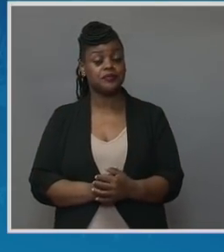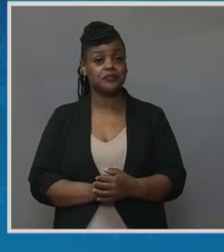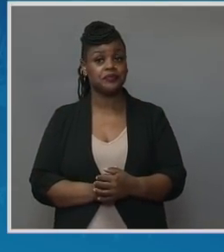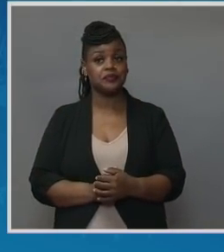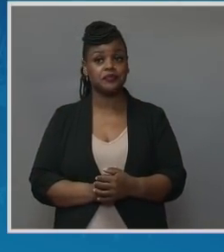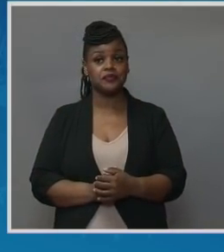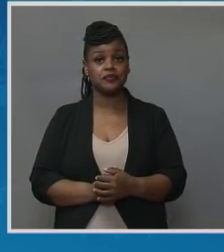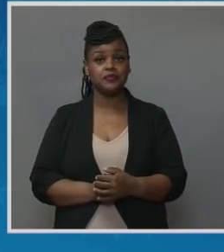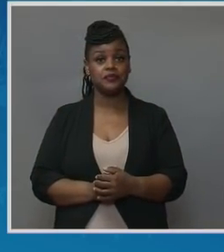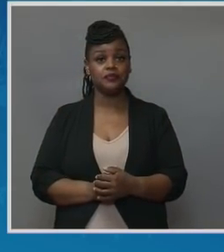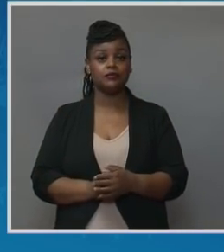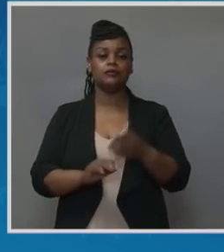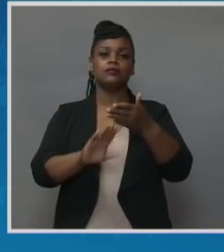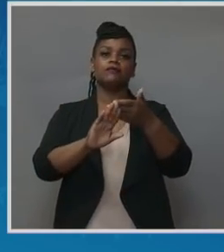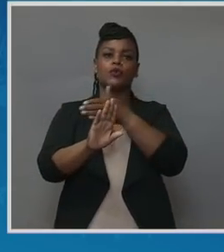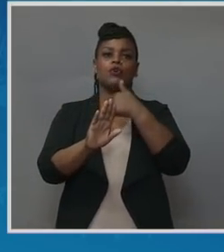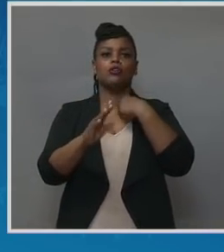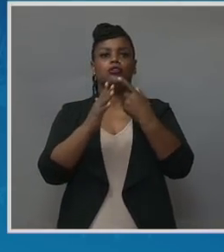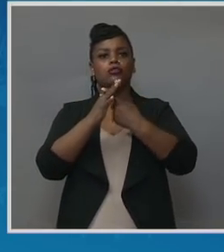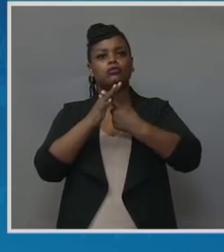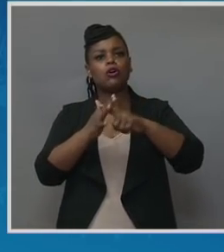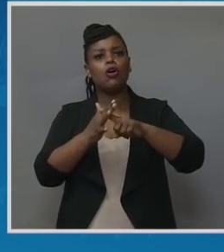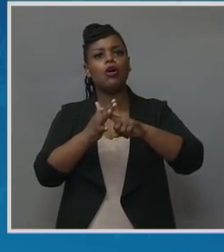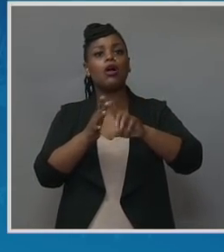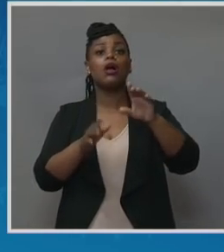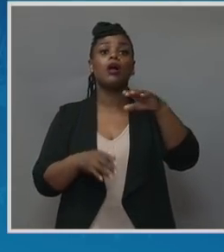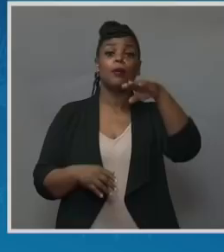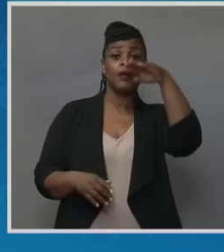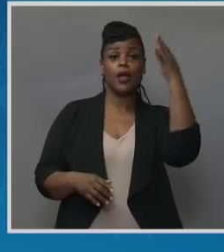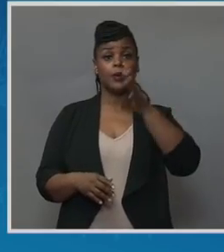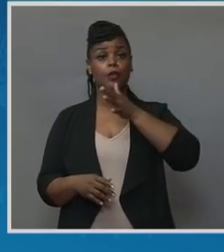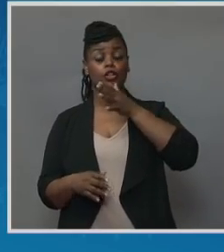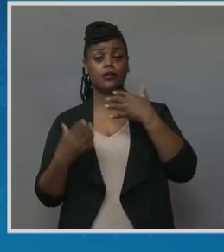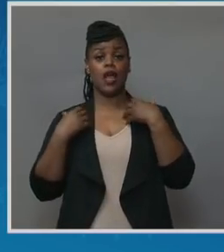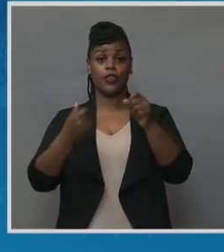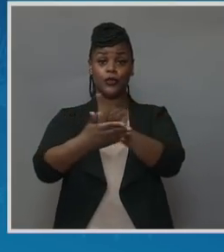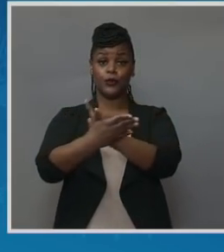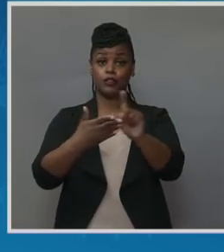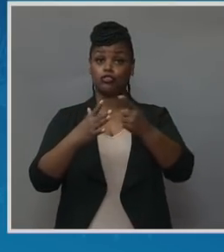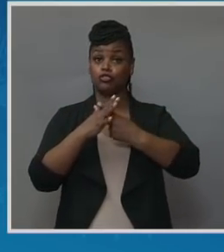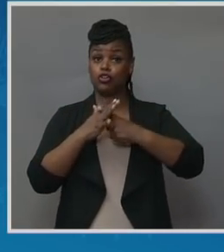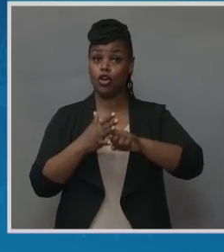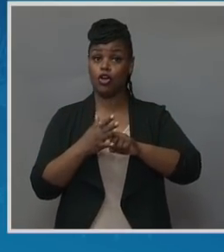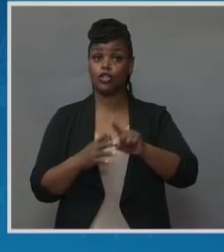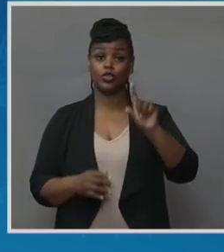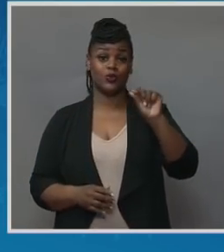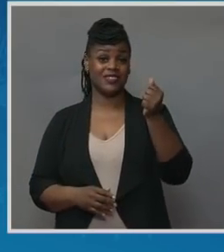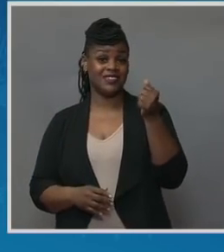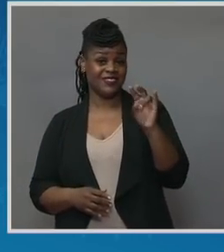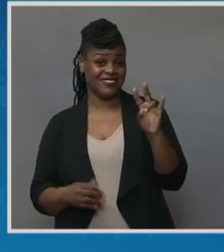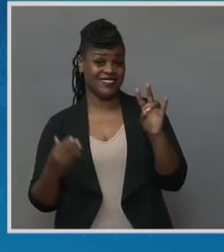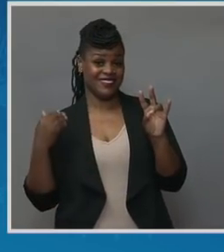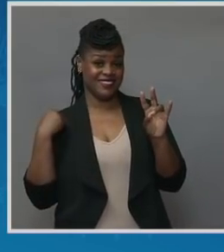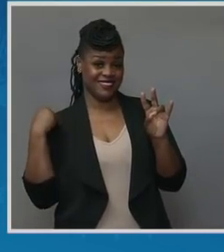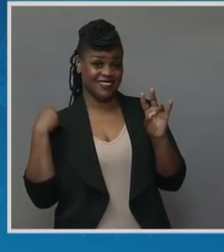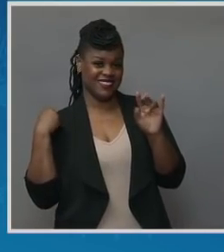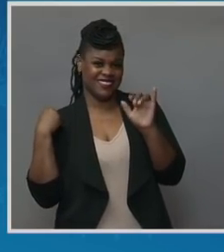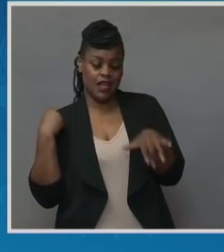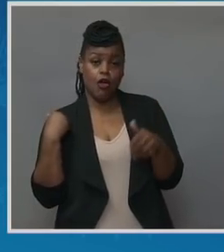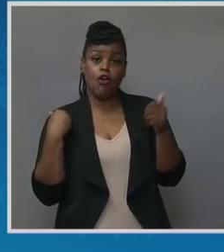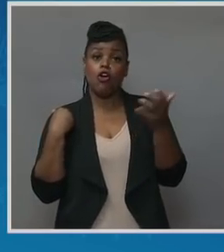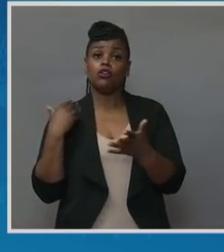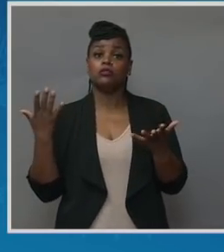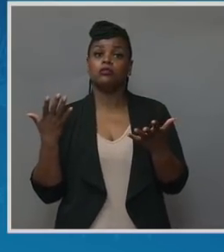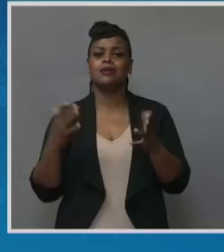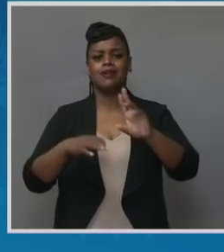started Black Maternal Health Week in 2017. This alliance brought national attention to the issue and lifted